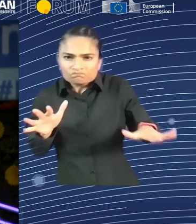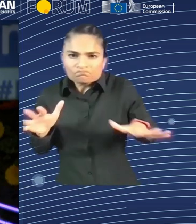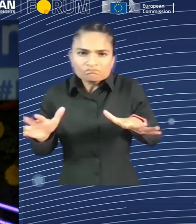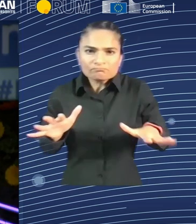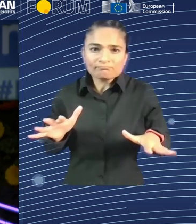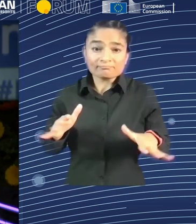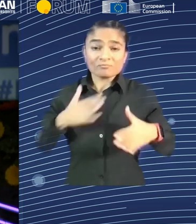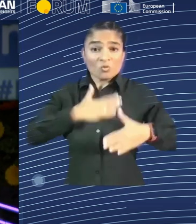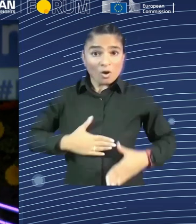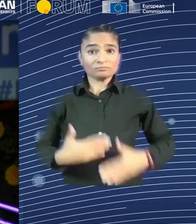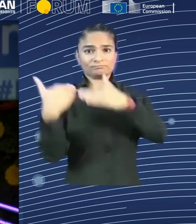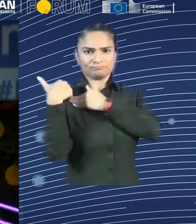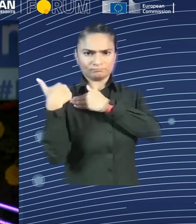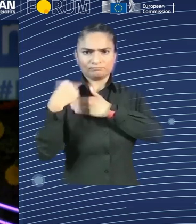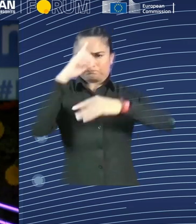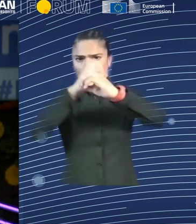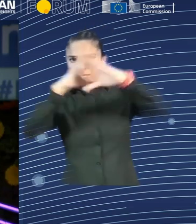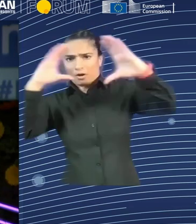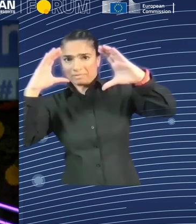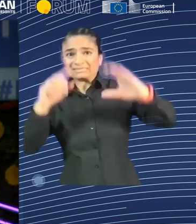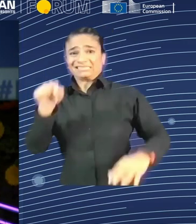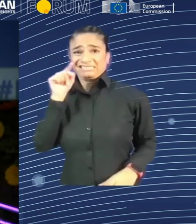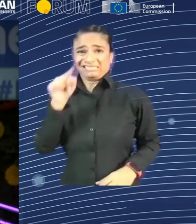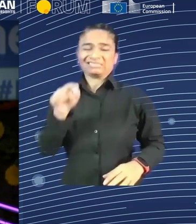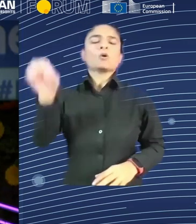way. This is the way. Thank you very much.